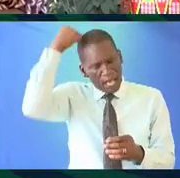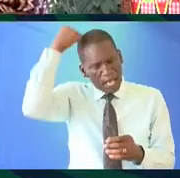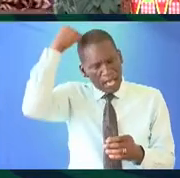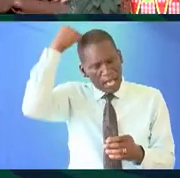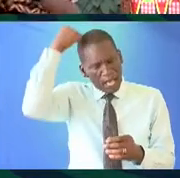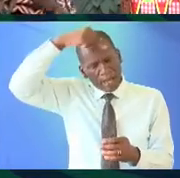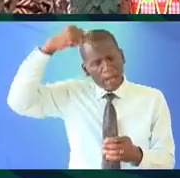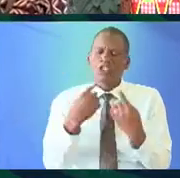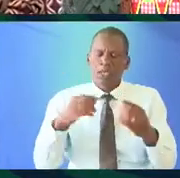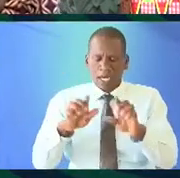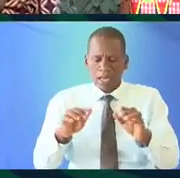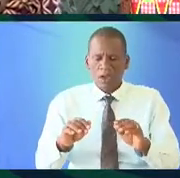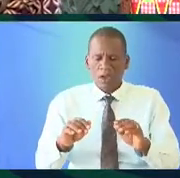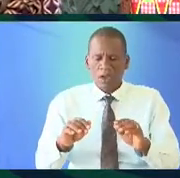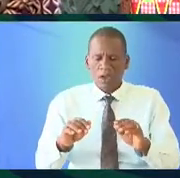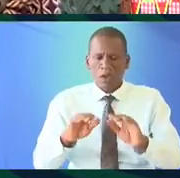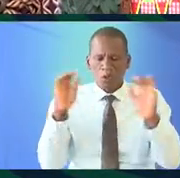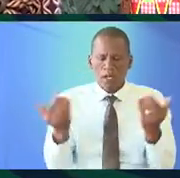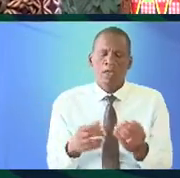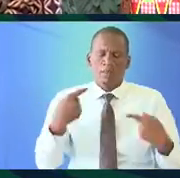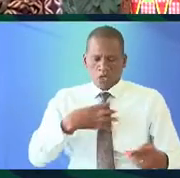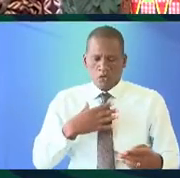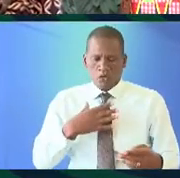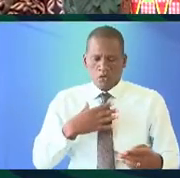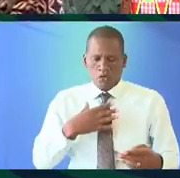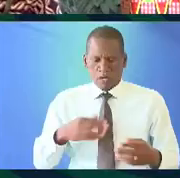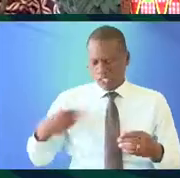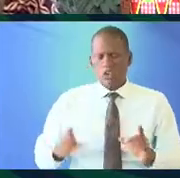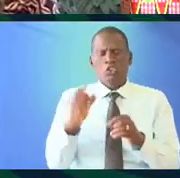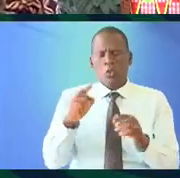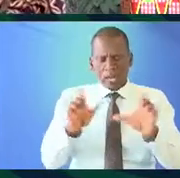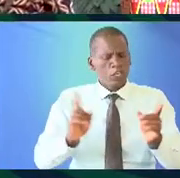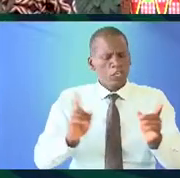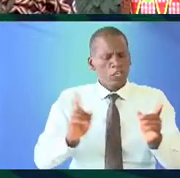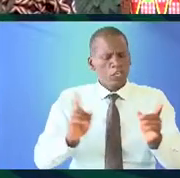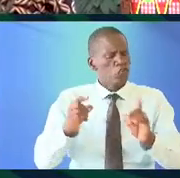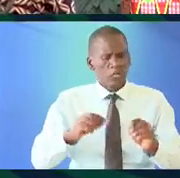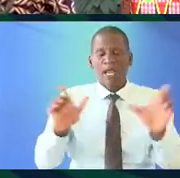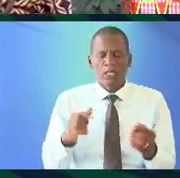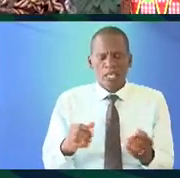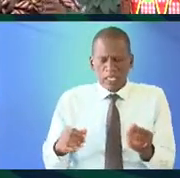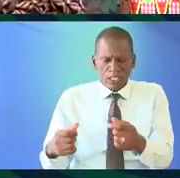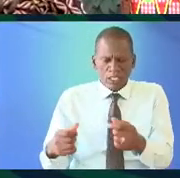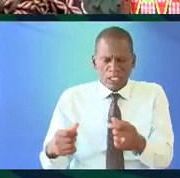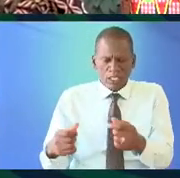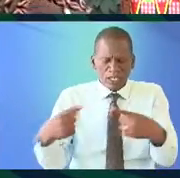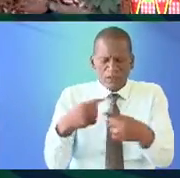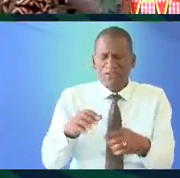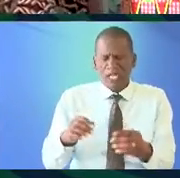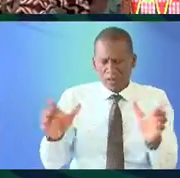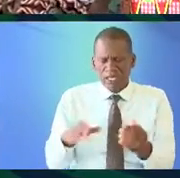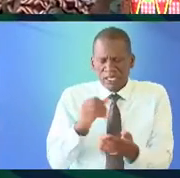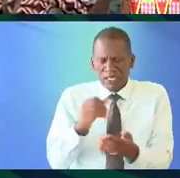I know and maybe people get shocked when they hear that Chinese is not one language it's not a language actually it's a collection of dialects